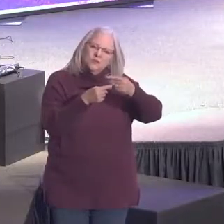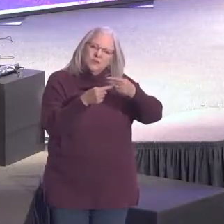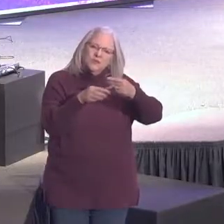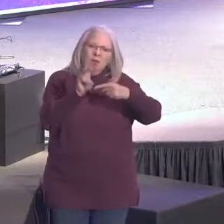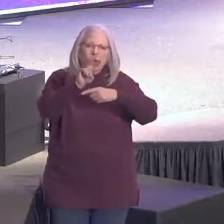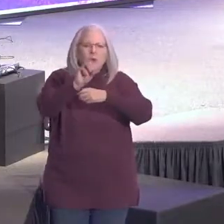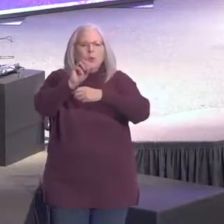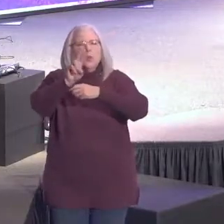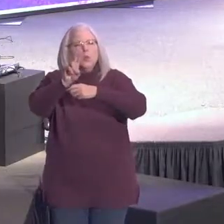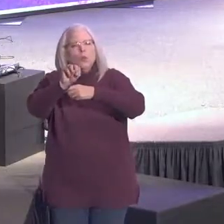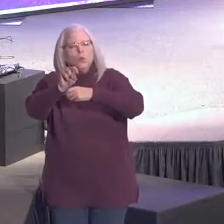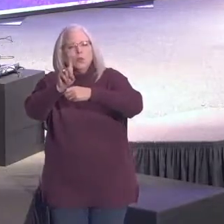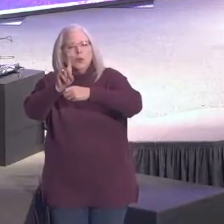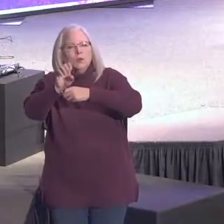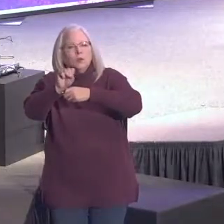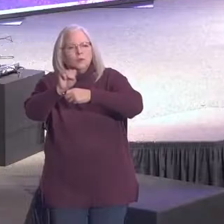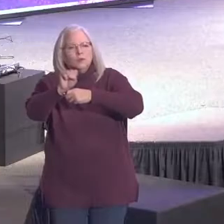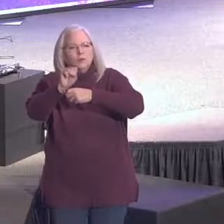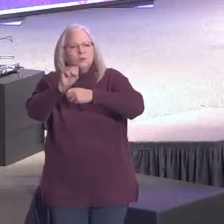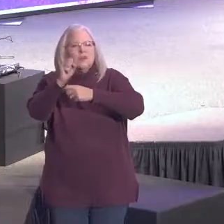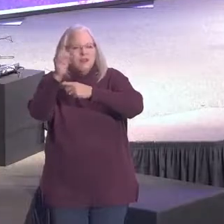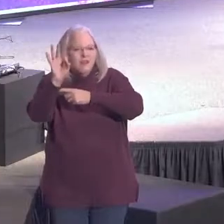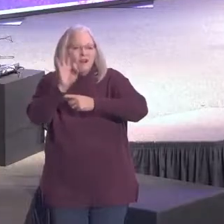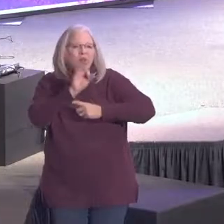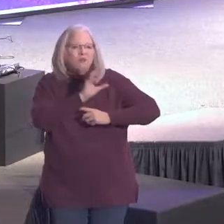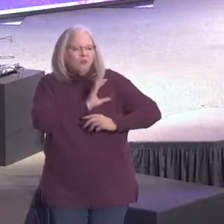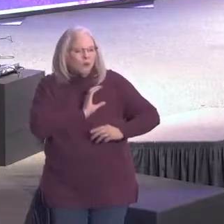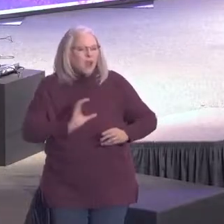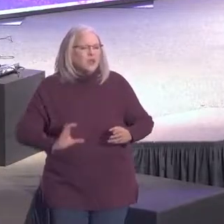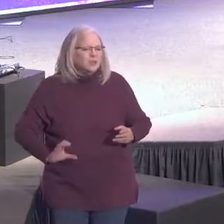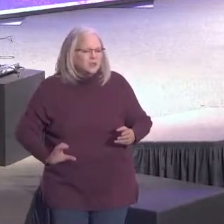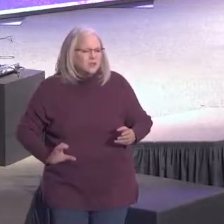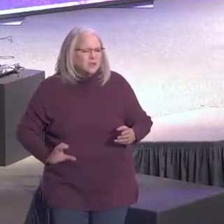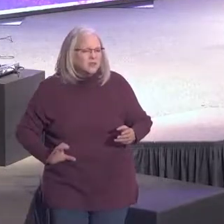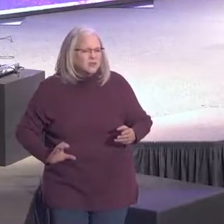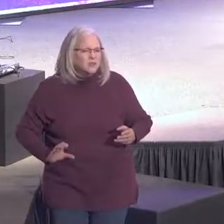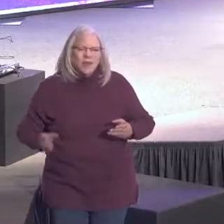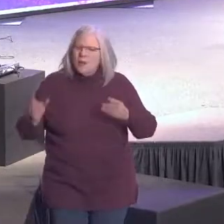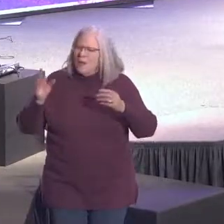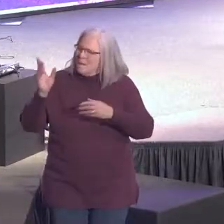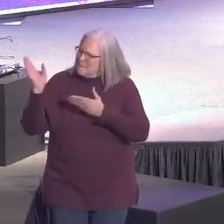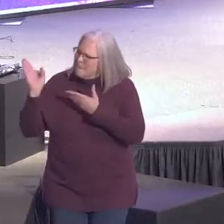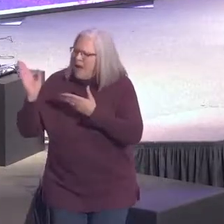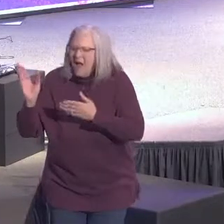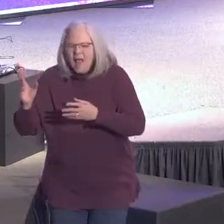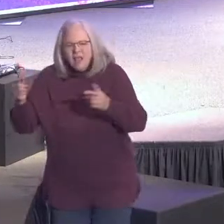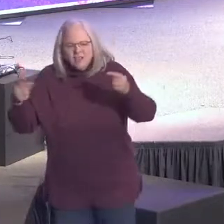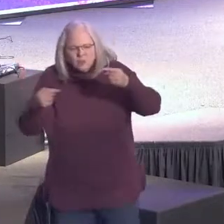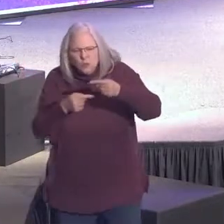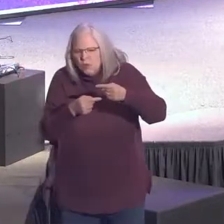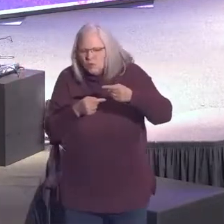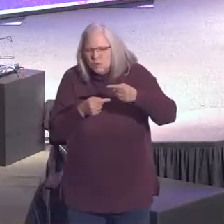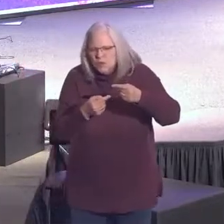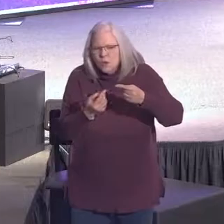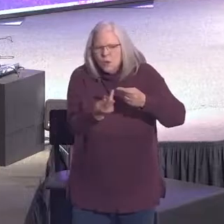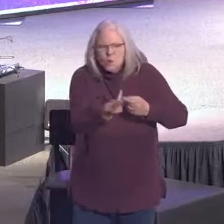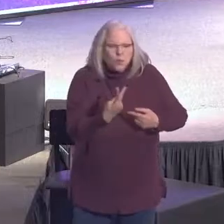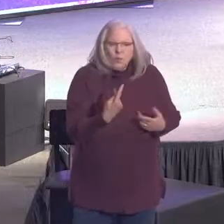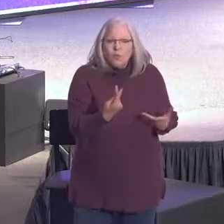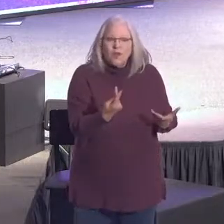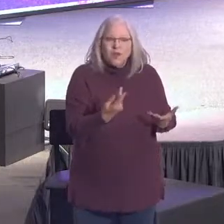I want us to think about the wounds of Christ today. By his wounds, we